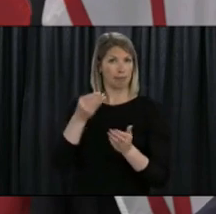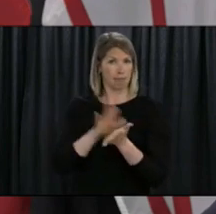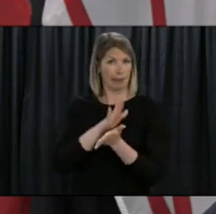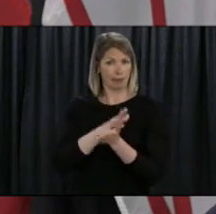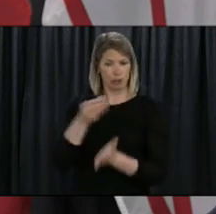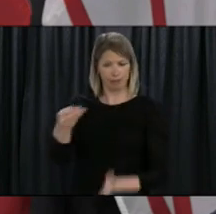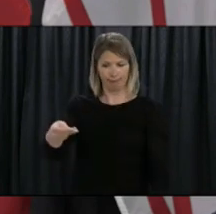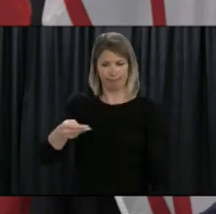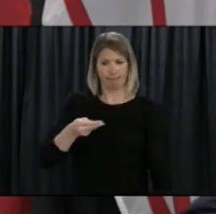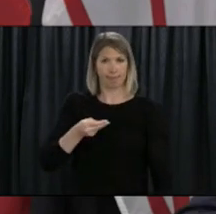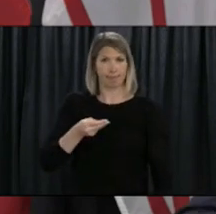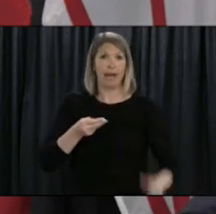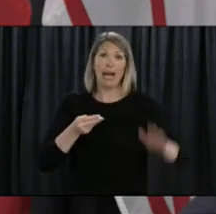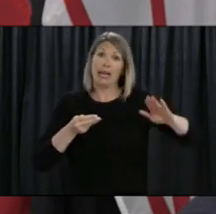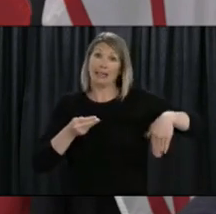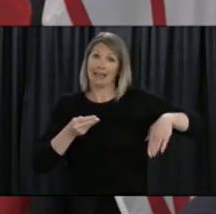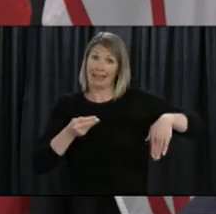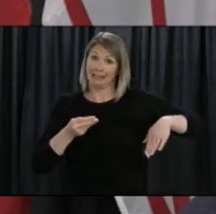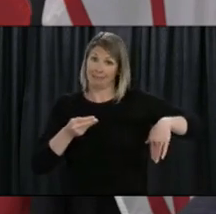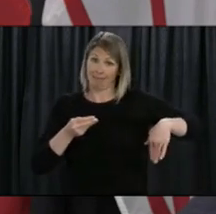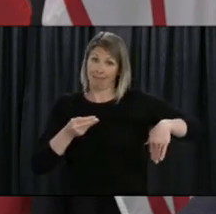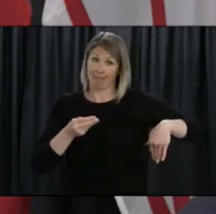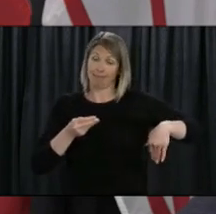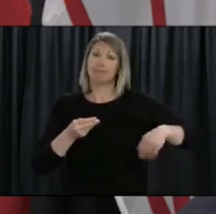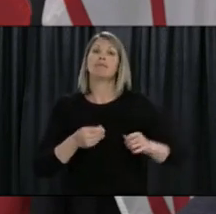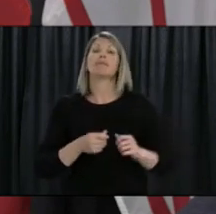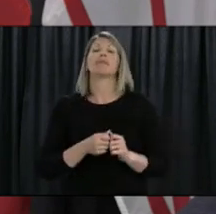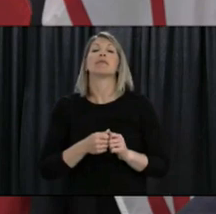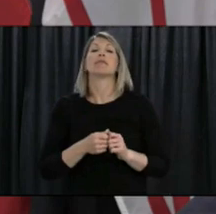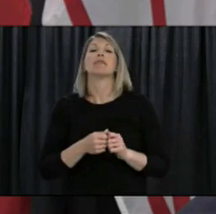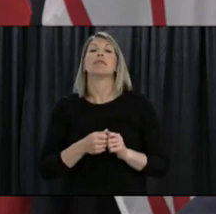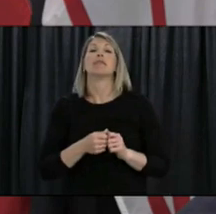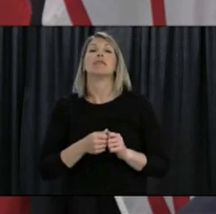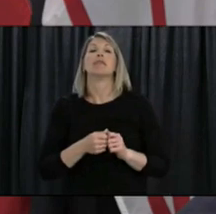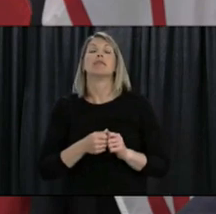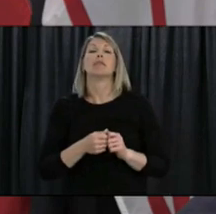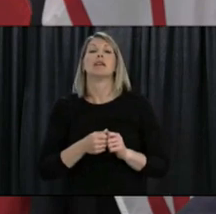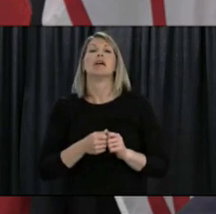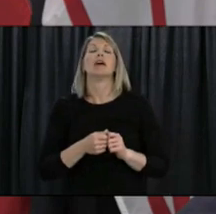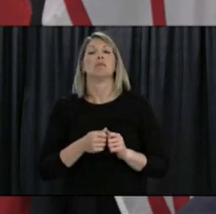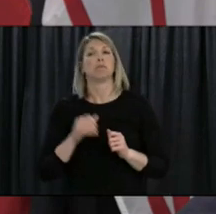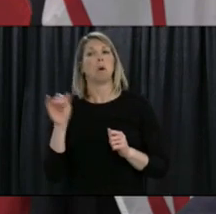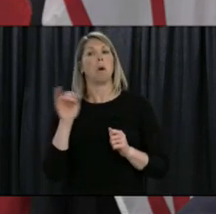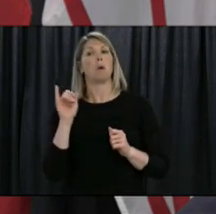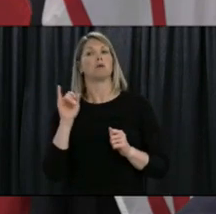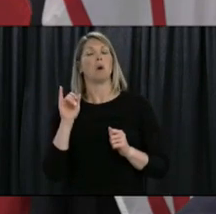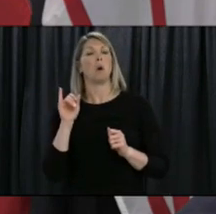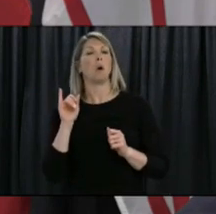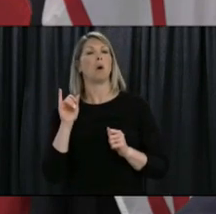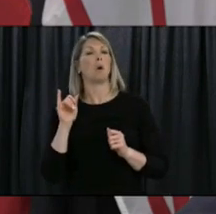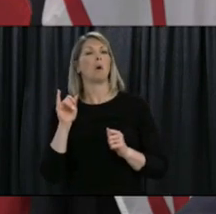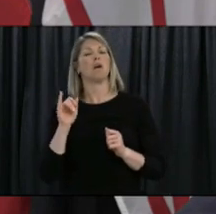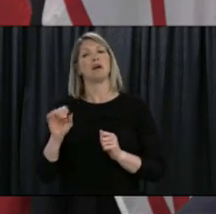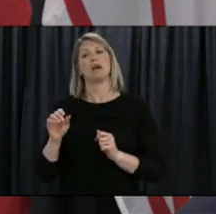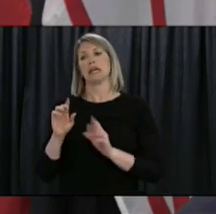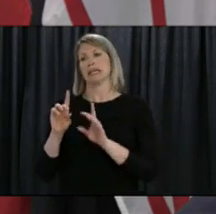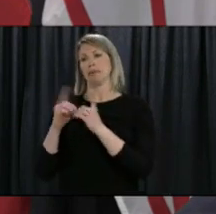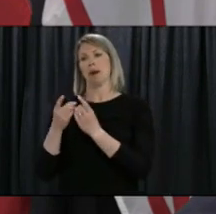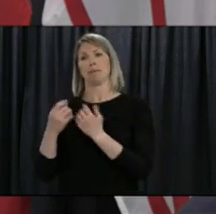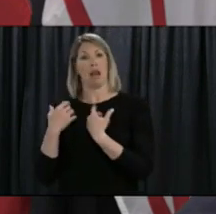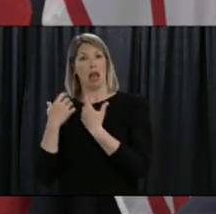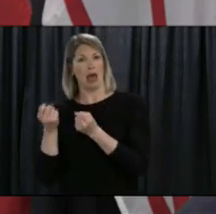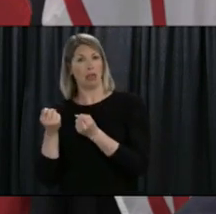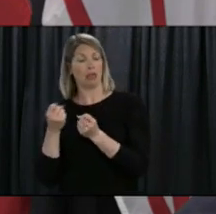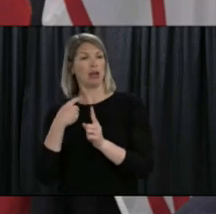the papers about this particular lawsuit but I also know that from a public health and justice and public safety perspective they're